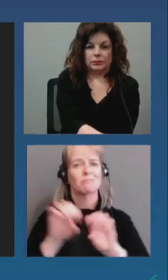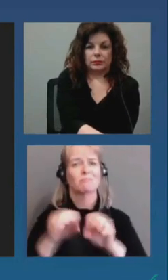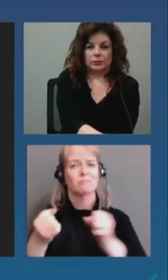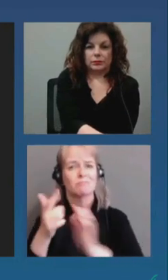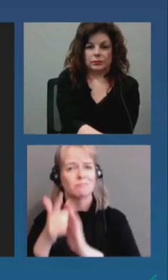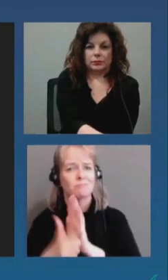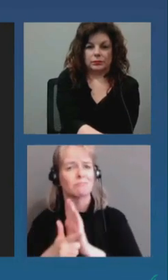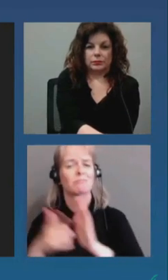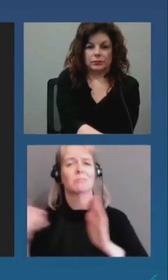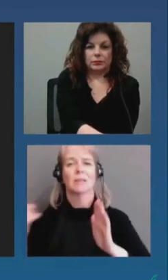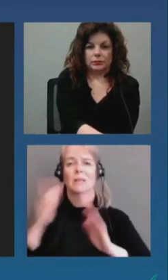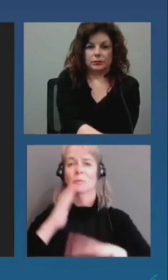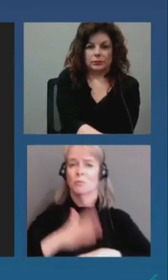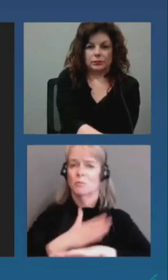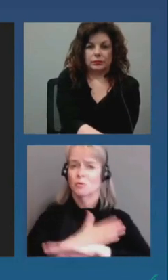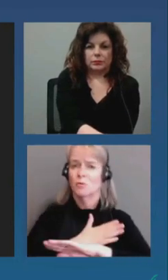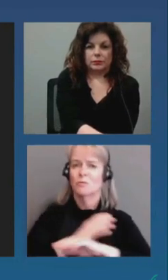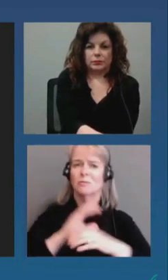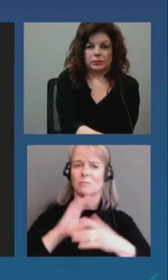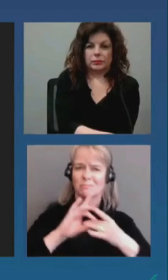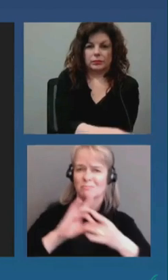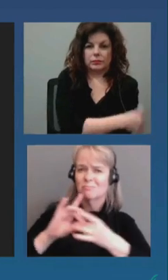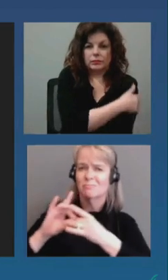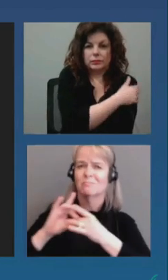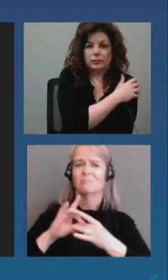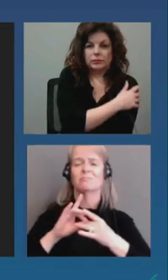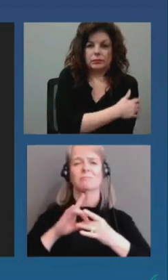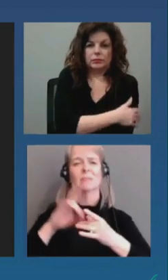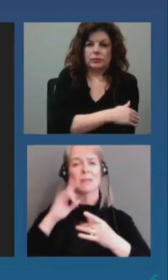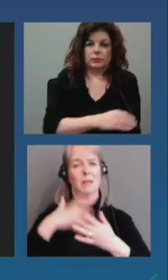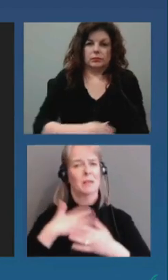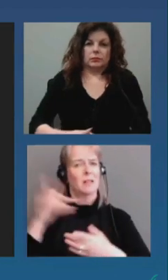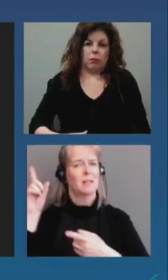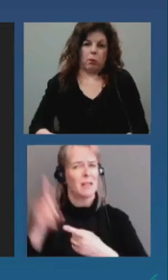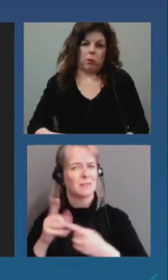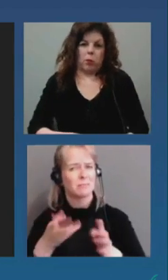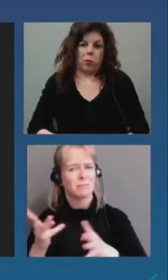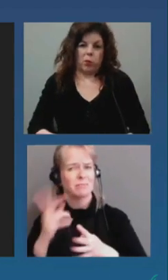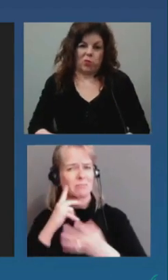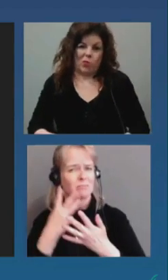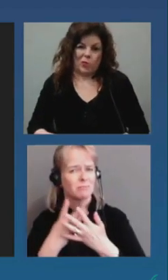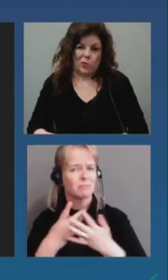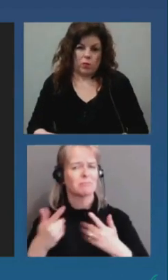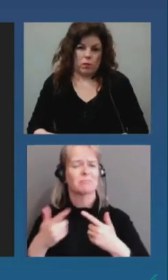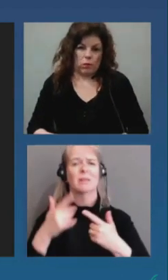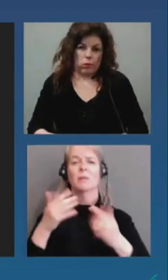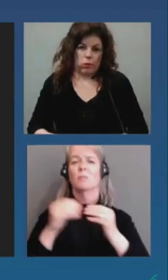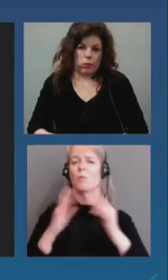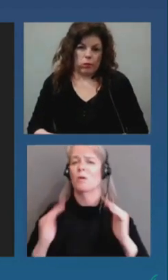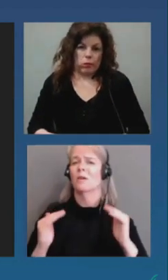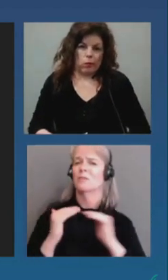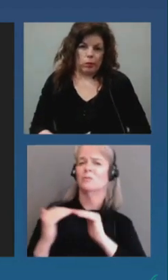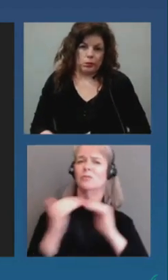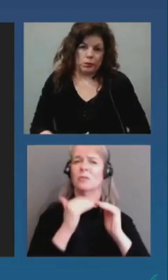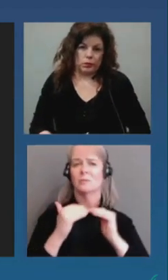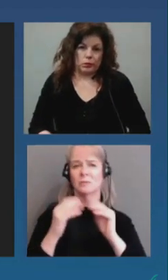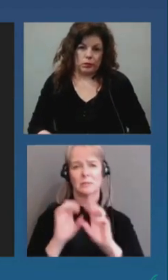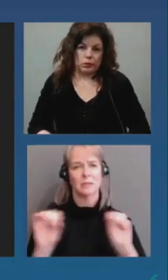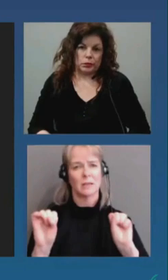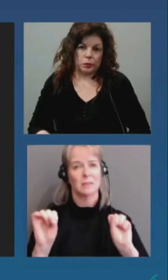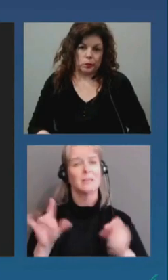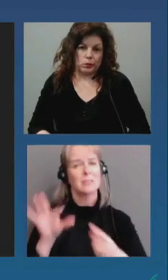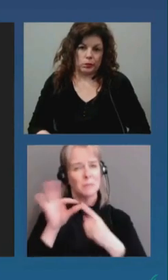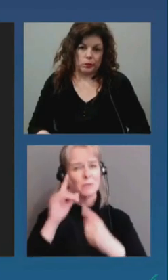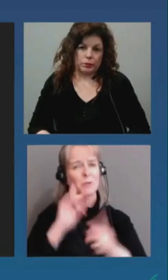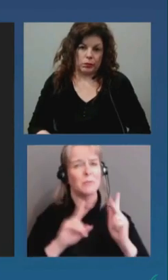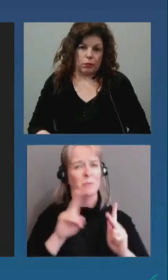safety and well-being, advance a more just and inclusive society, especially for those who are most vulnerable, most